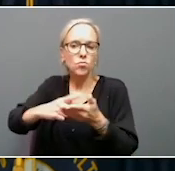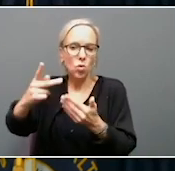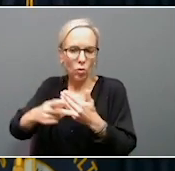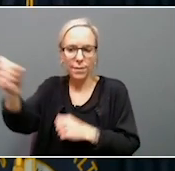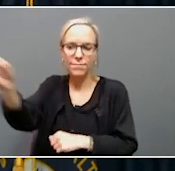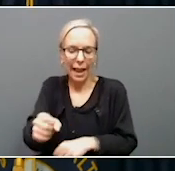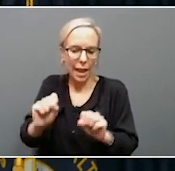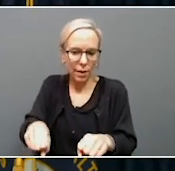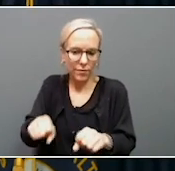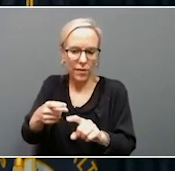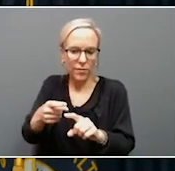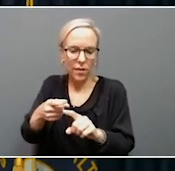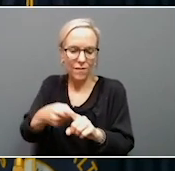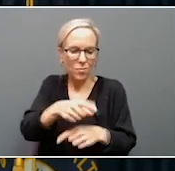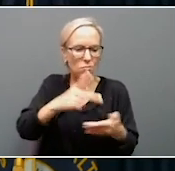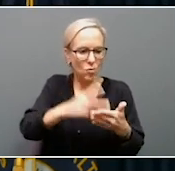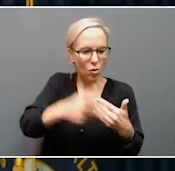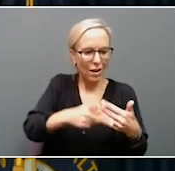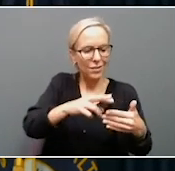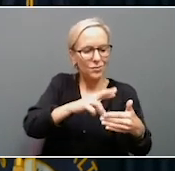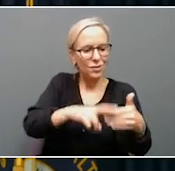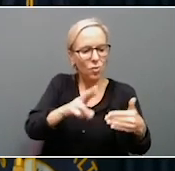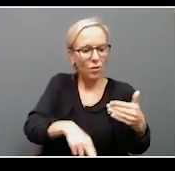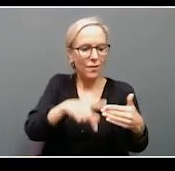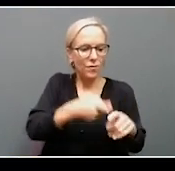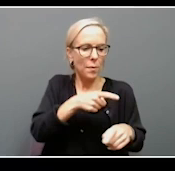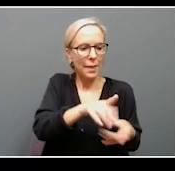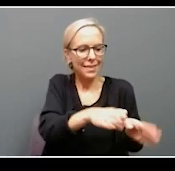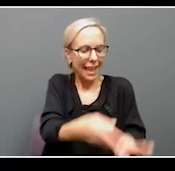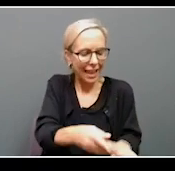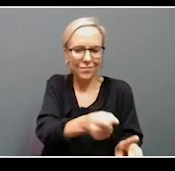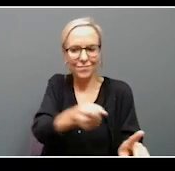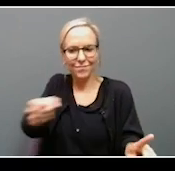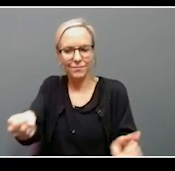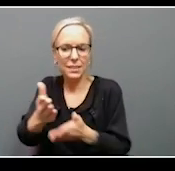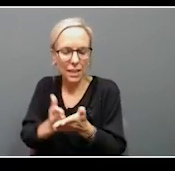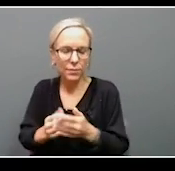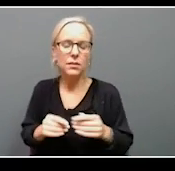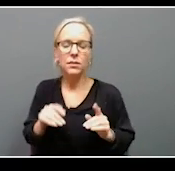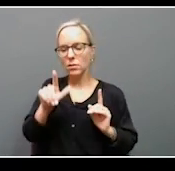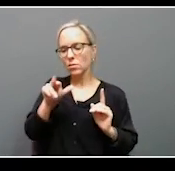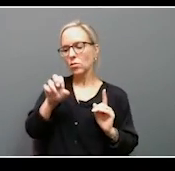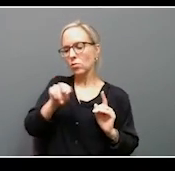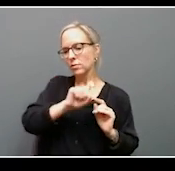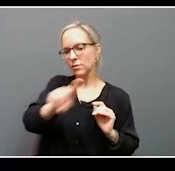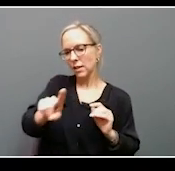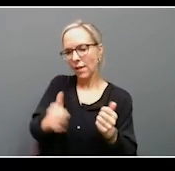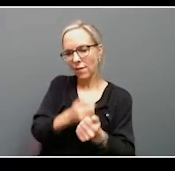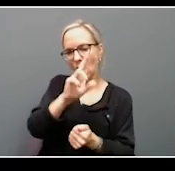from the program that resulted in the fatality. Lauren. I wanted to follow up, Governor, and thank you, as I said.